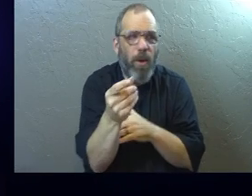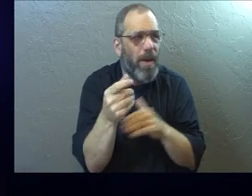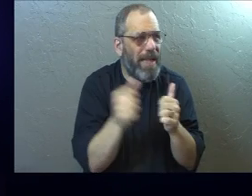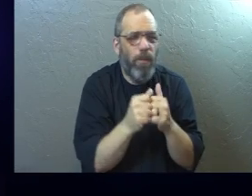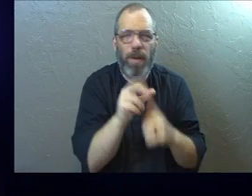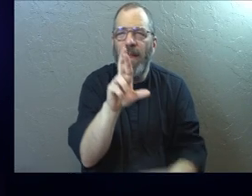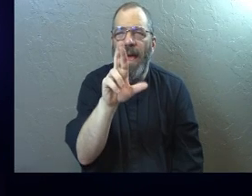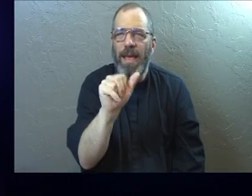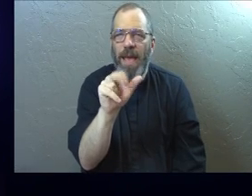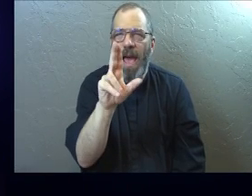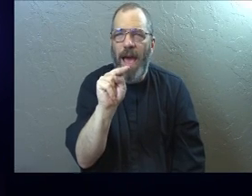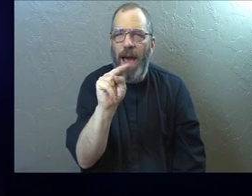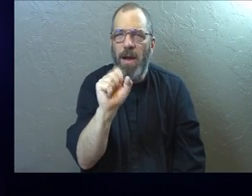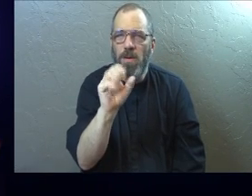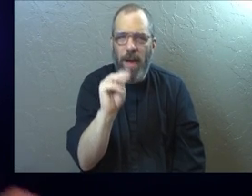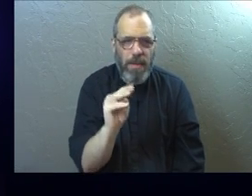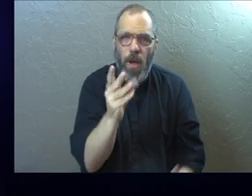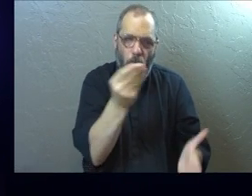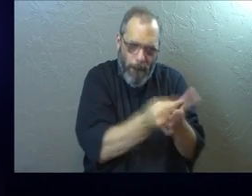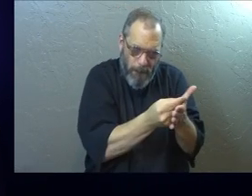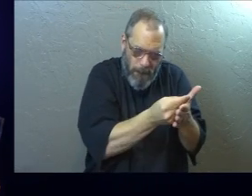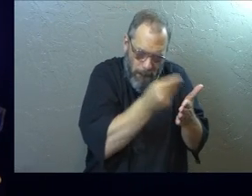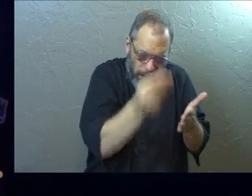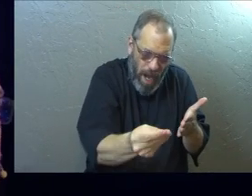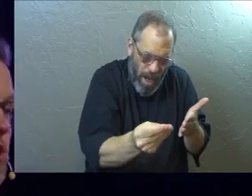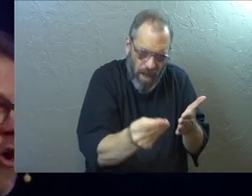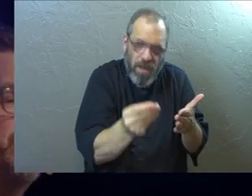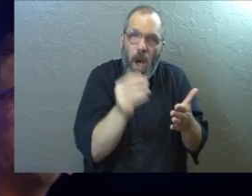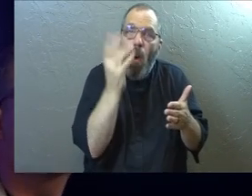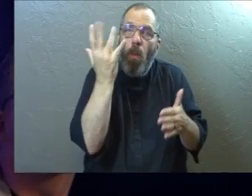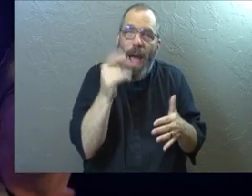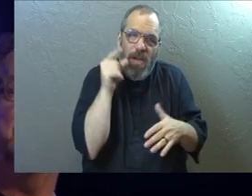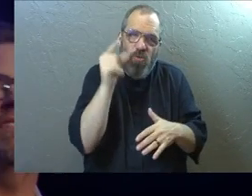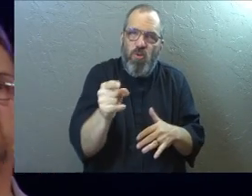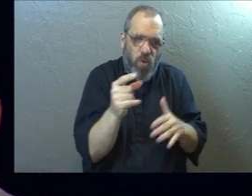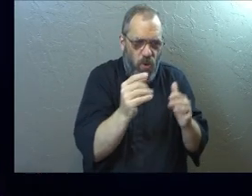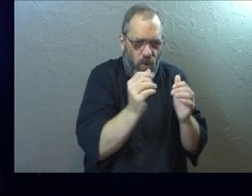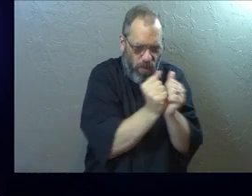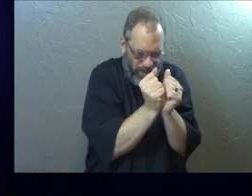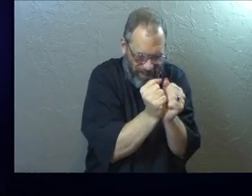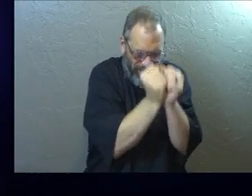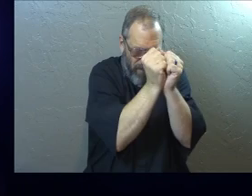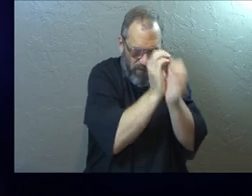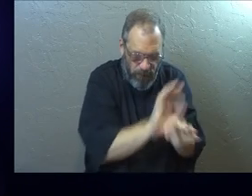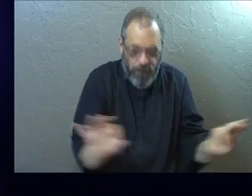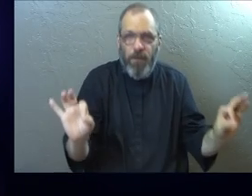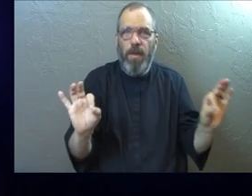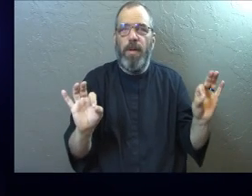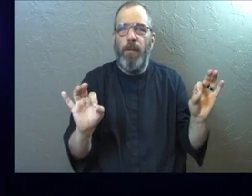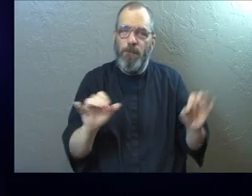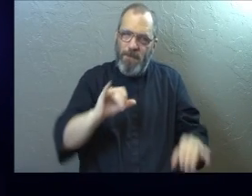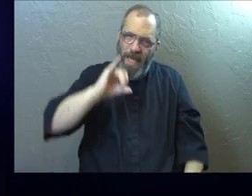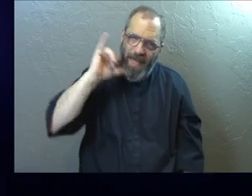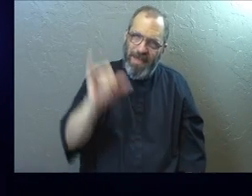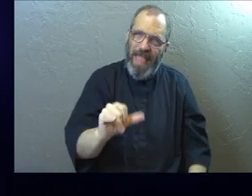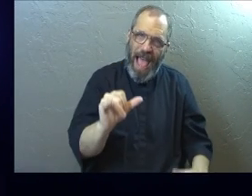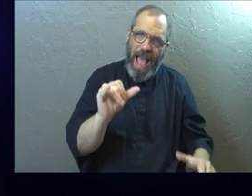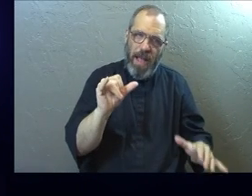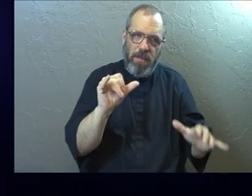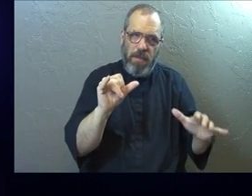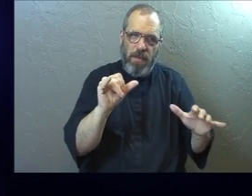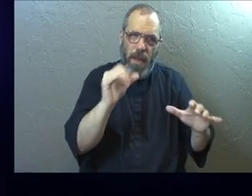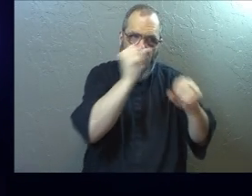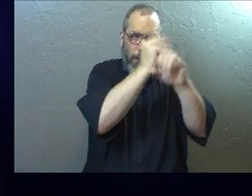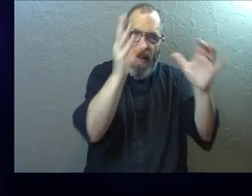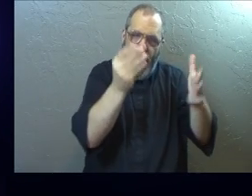with a ransom. You had to be bought out of your state so that you could be set free. That's the picture is that